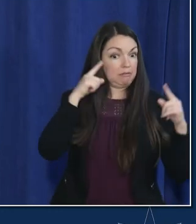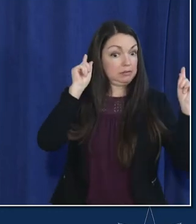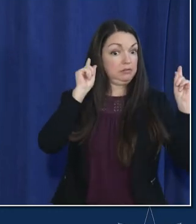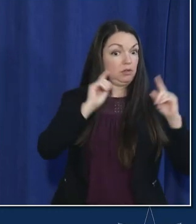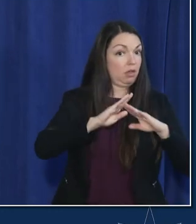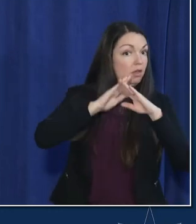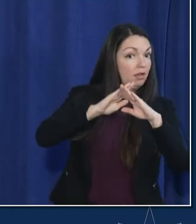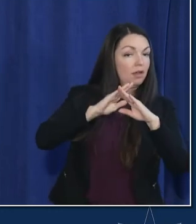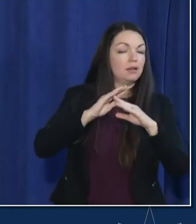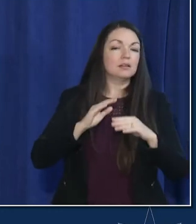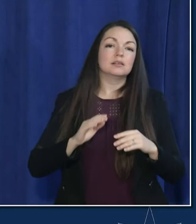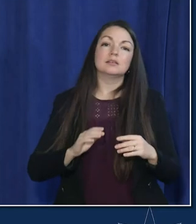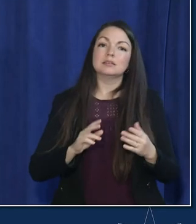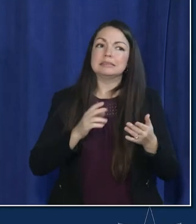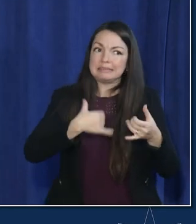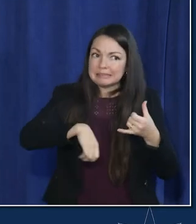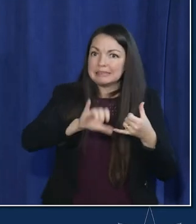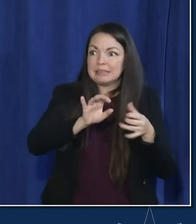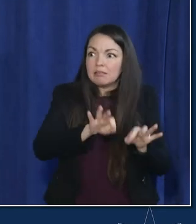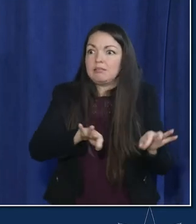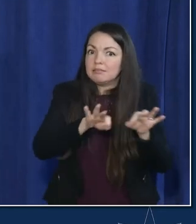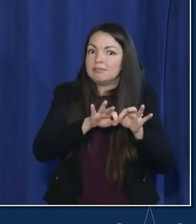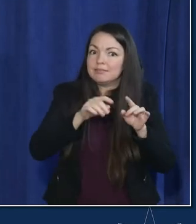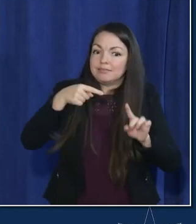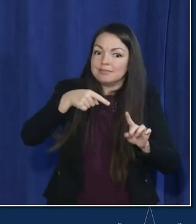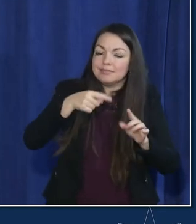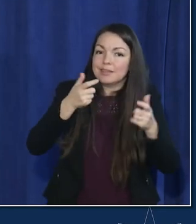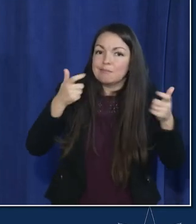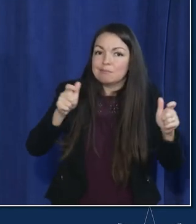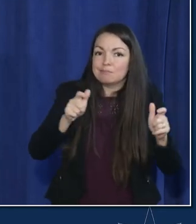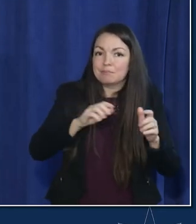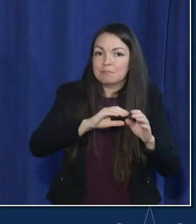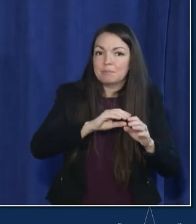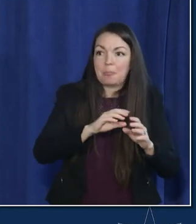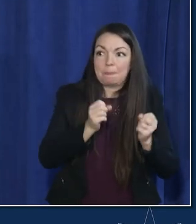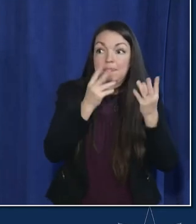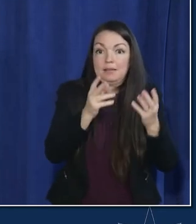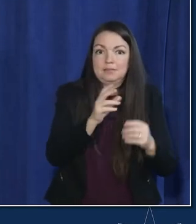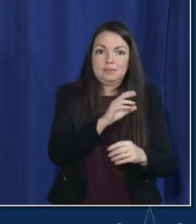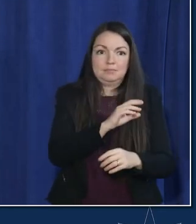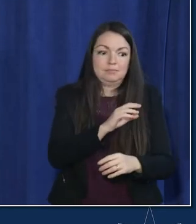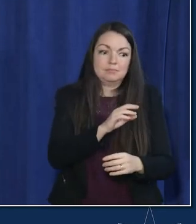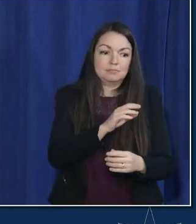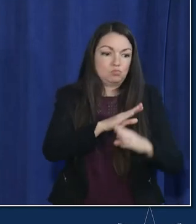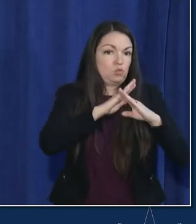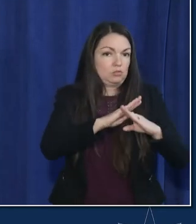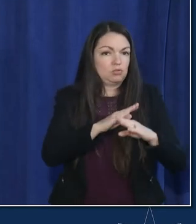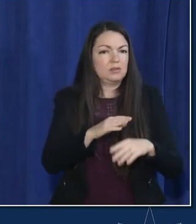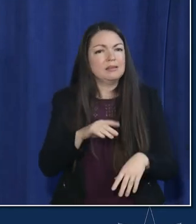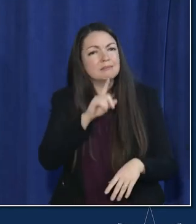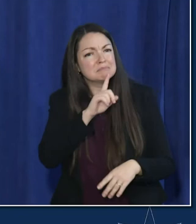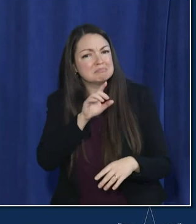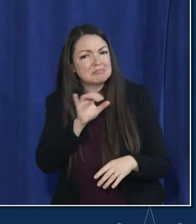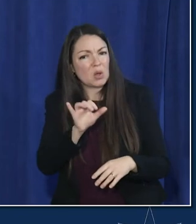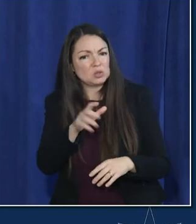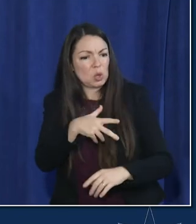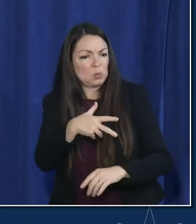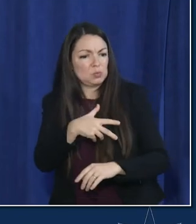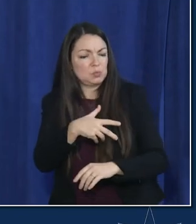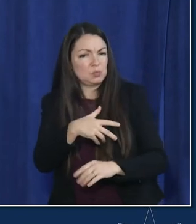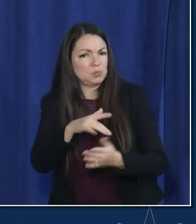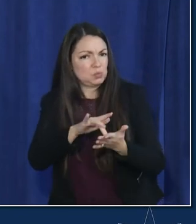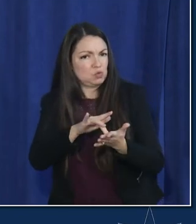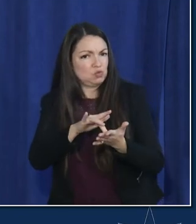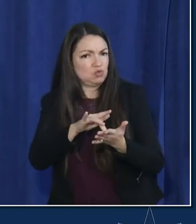having a huge role in protection and similarly i think drug advances we've not had a lot of drug advances honestly uh to this point antivirals are hard to make um